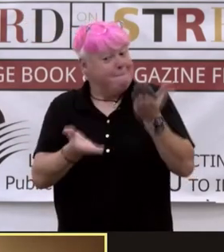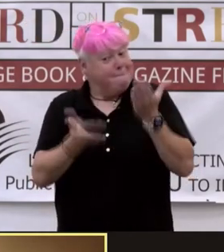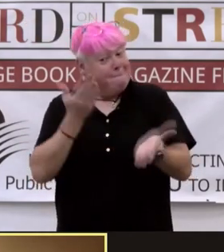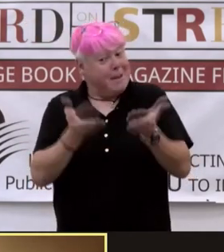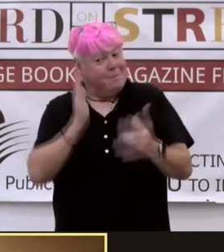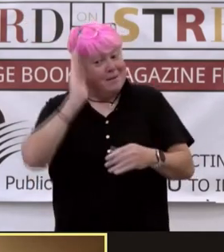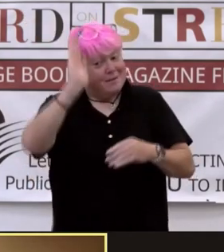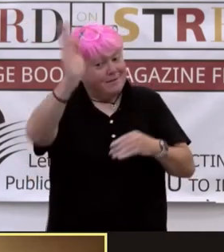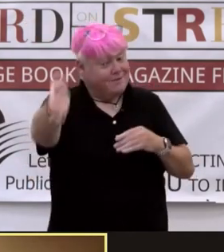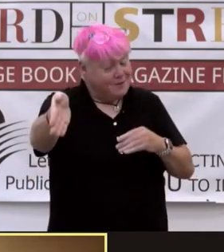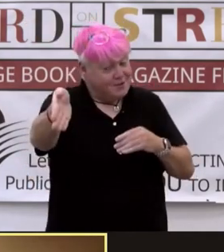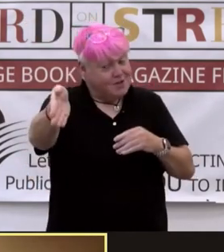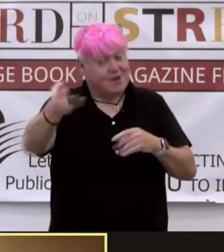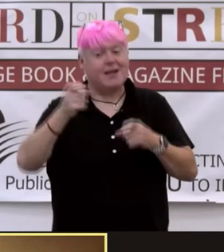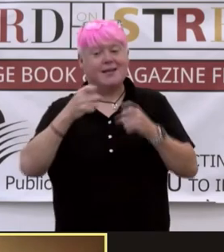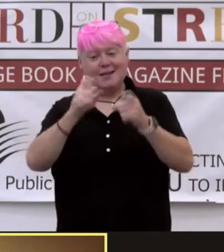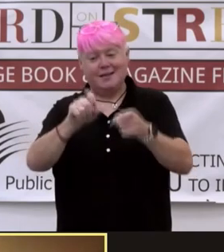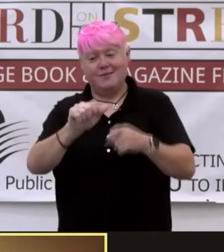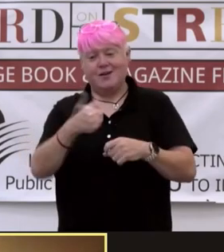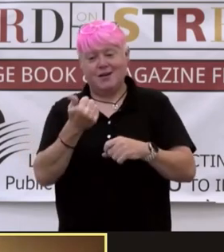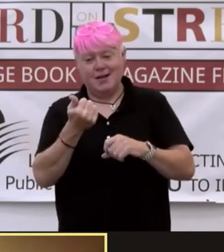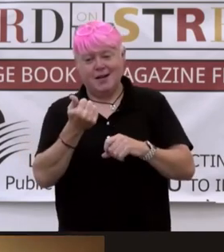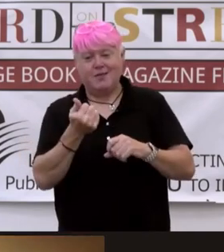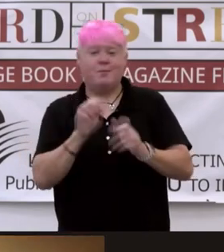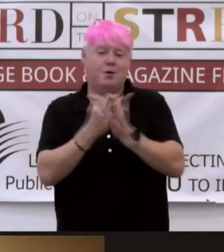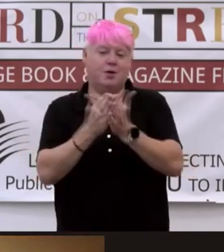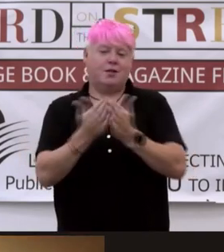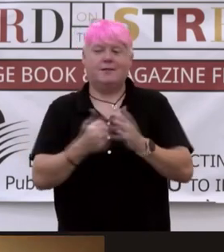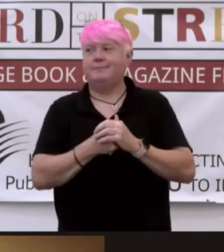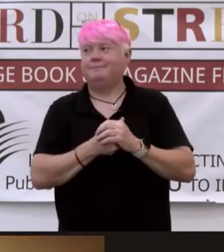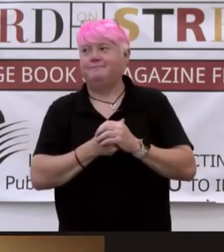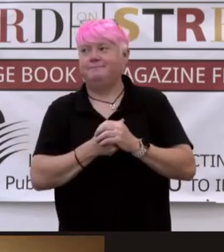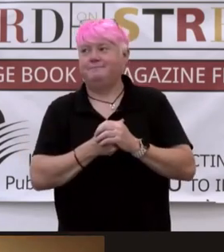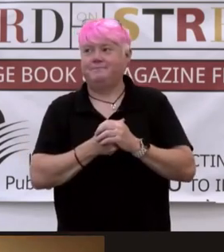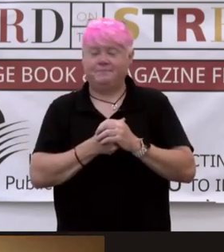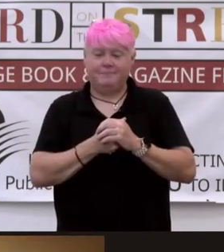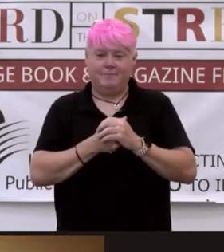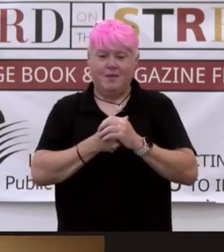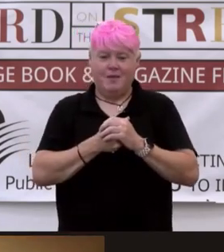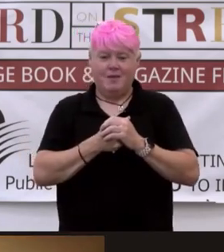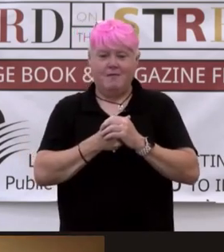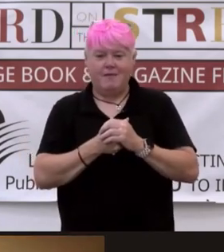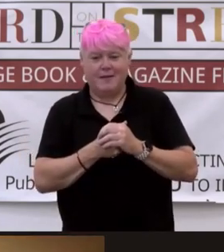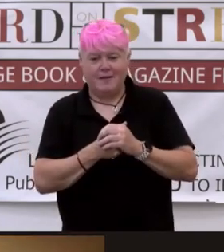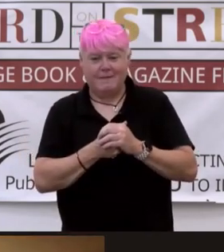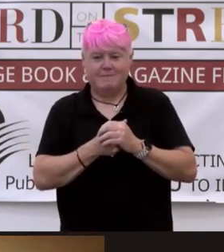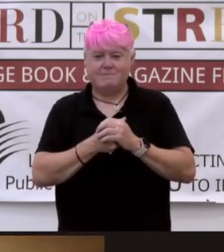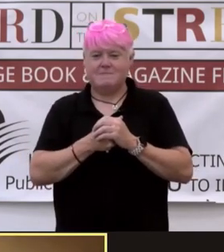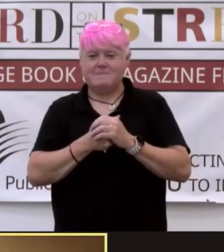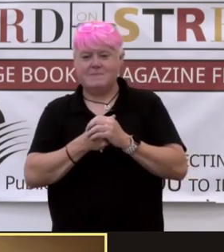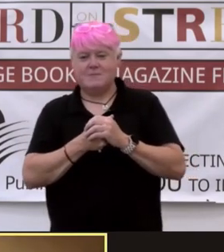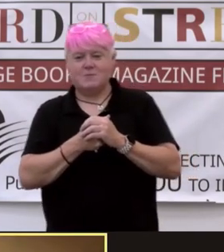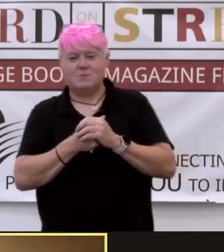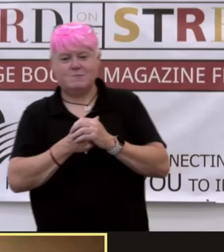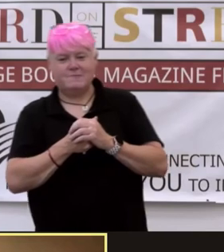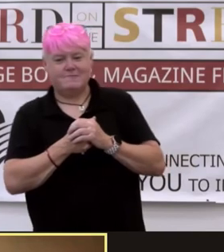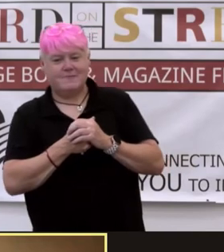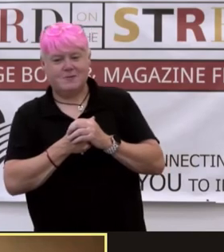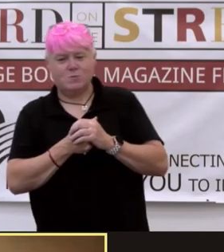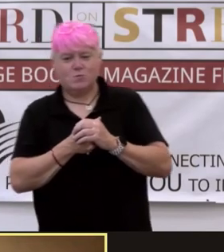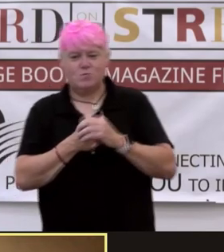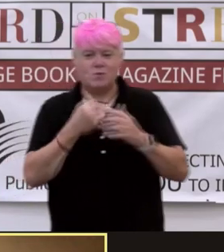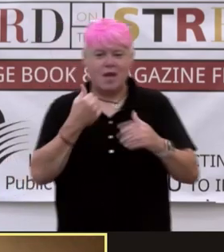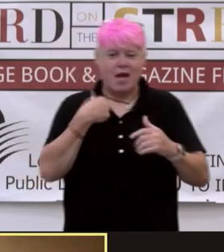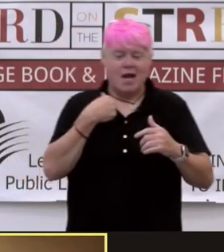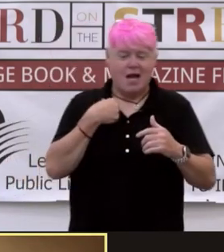give her country to rule. Yeah. I like the messenger system too. I think that's cool. Me That would be